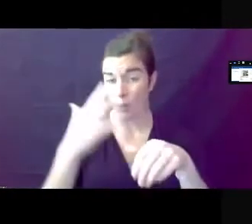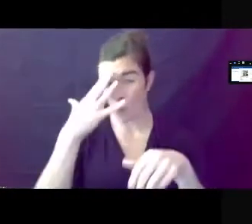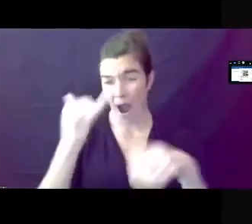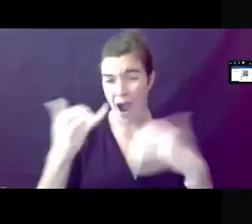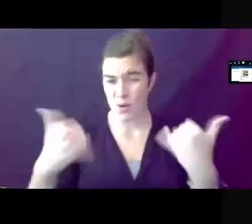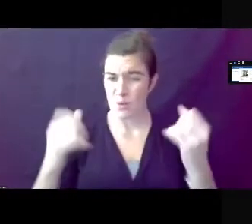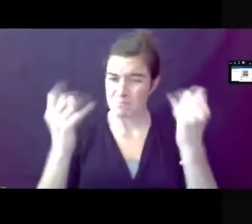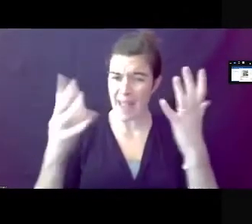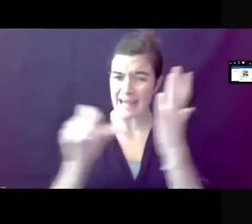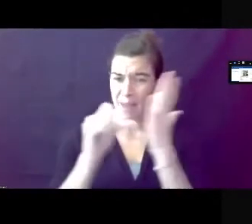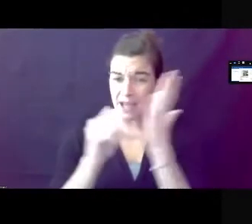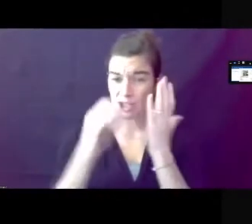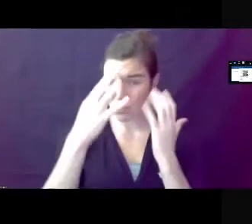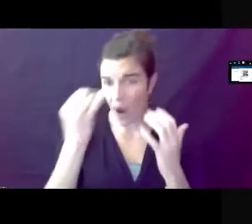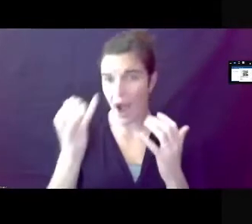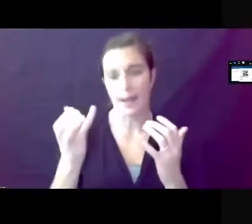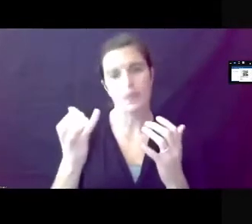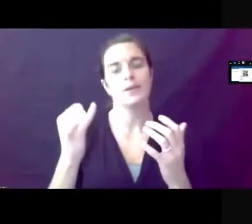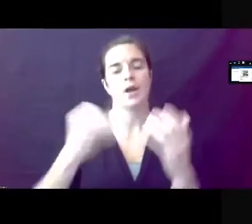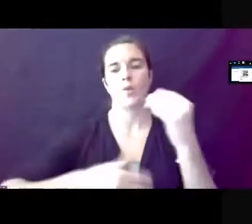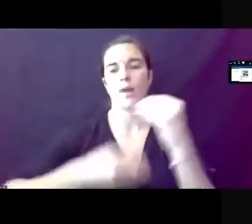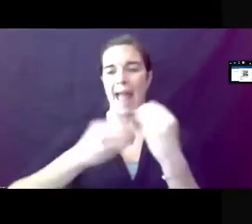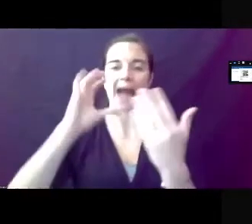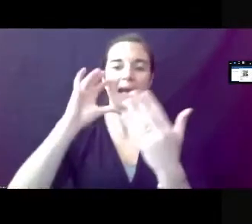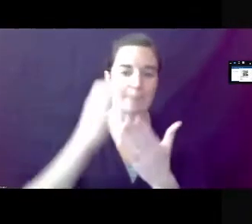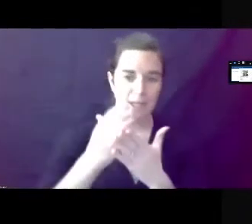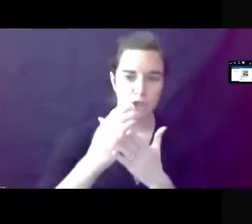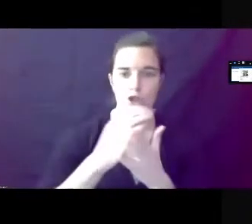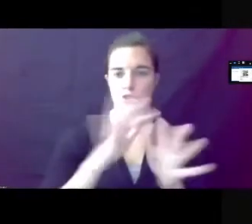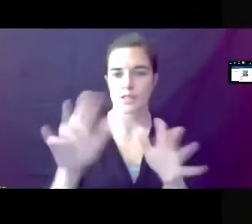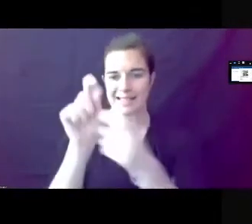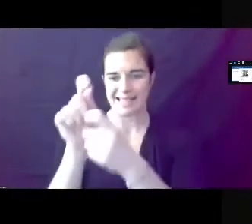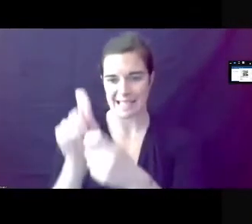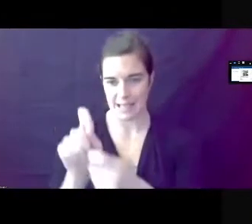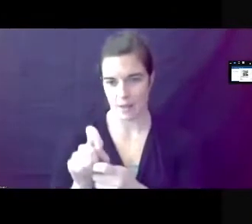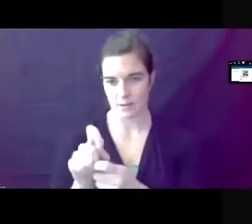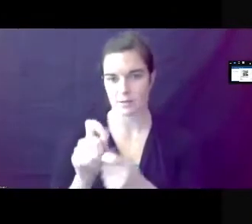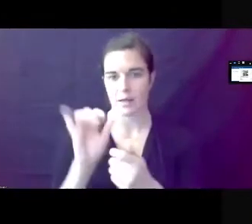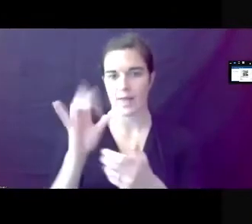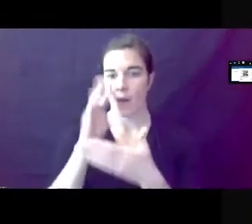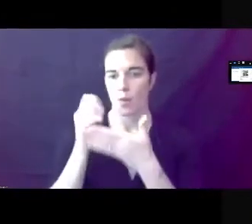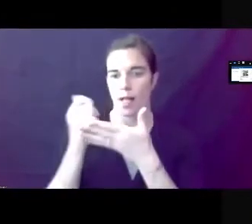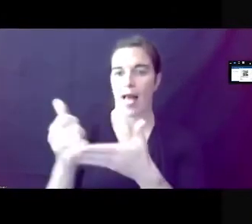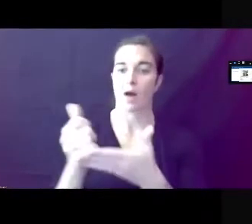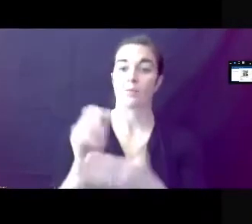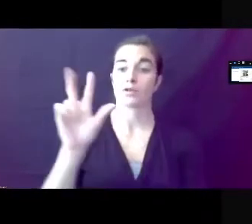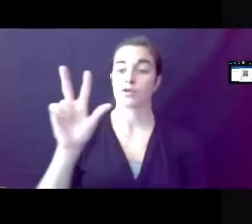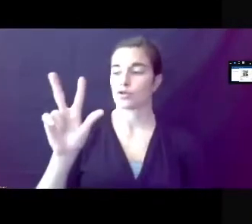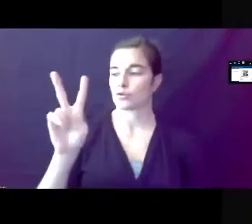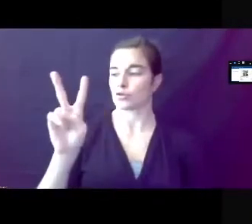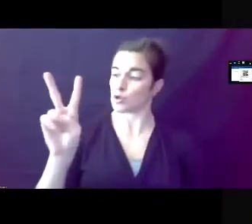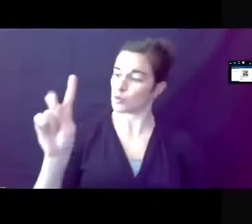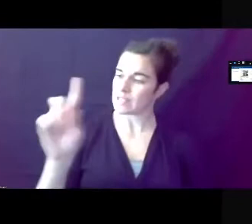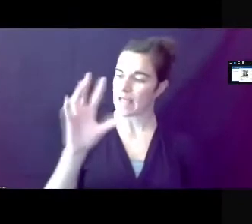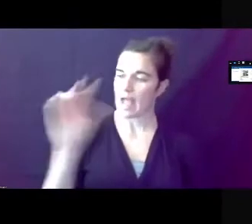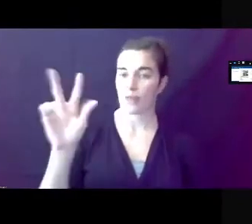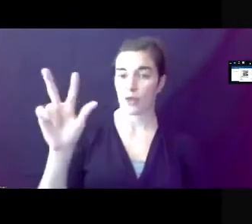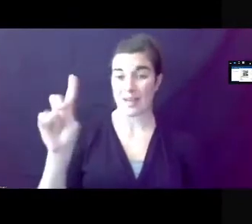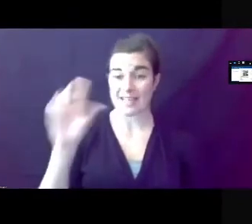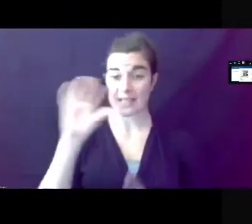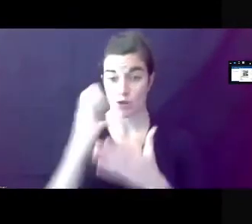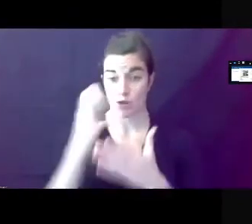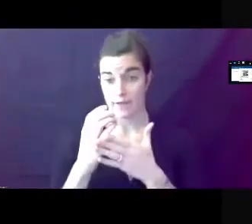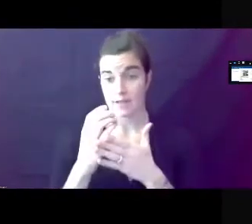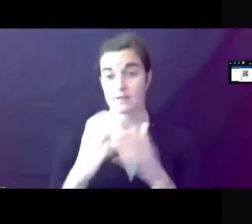The format of the district regulations is greatly enhanced with the use of 2D and 3D graphics. These photos